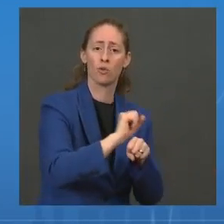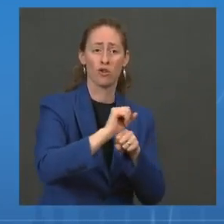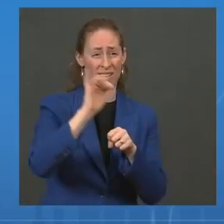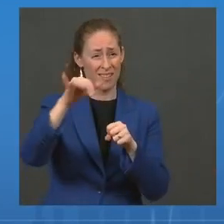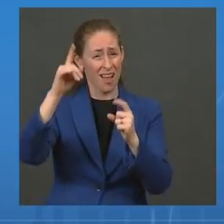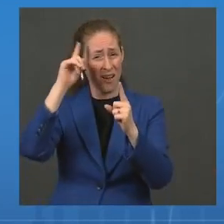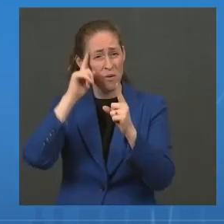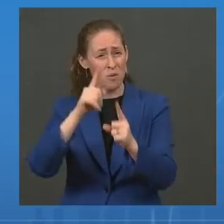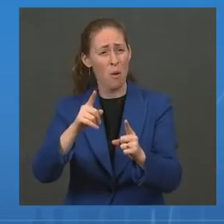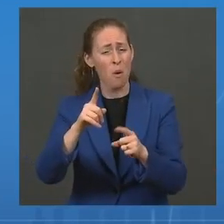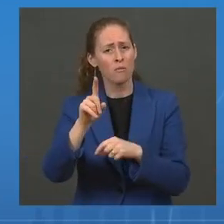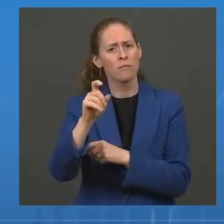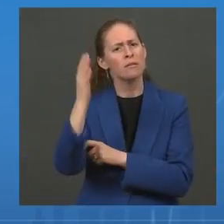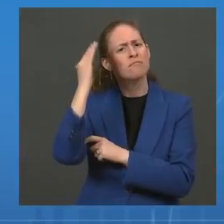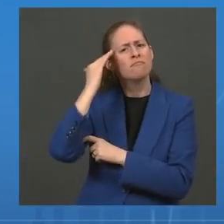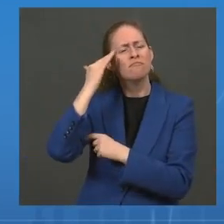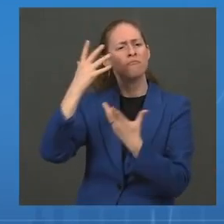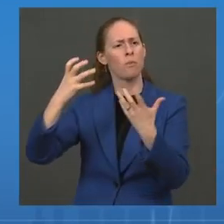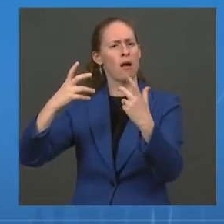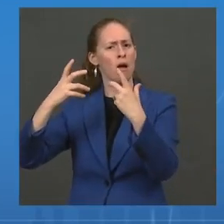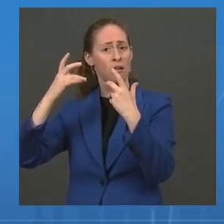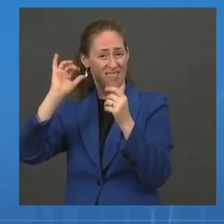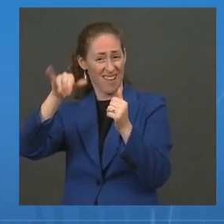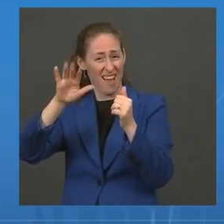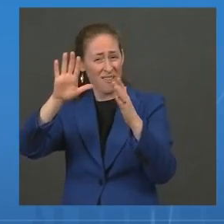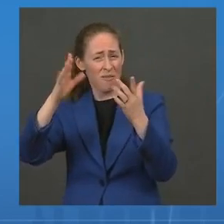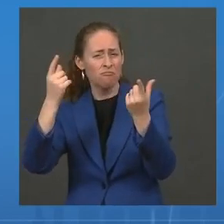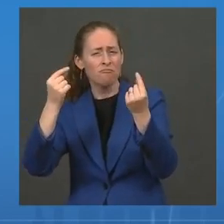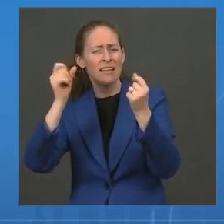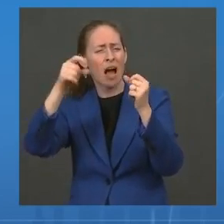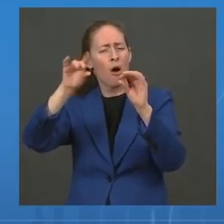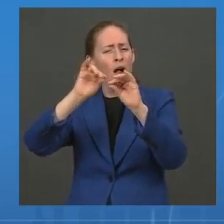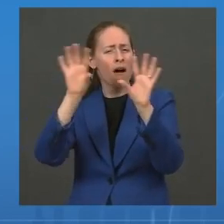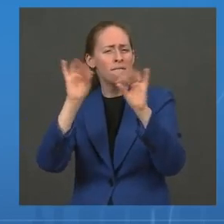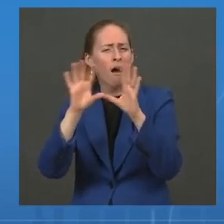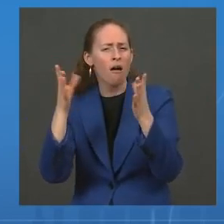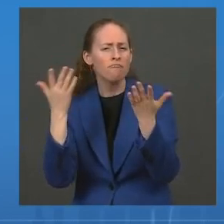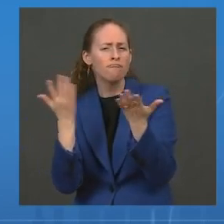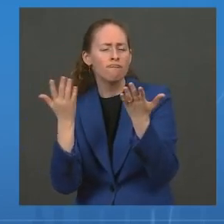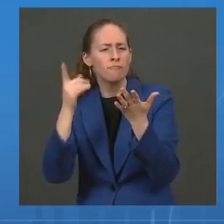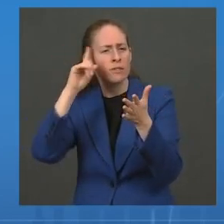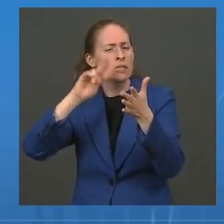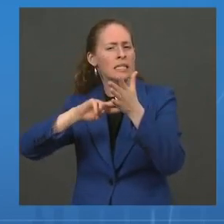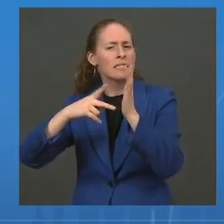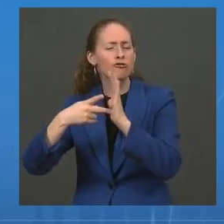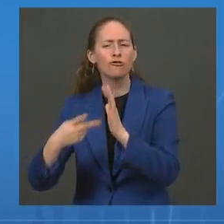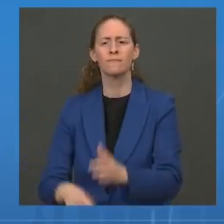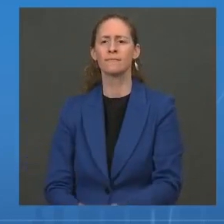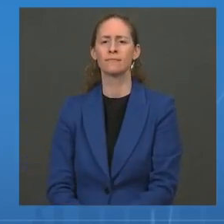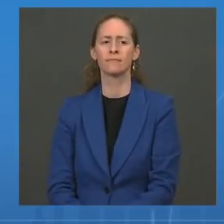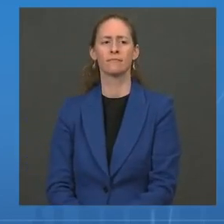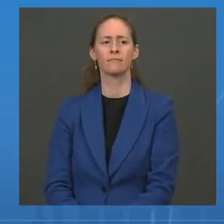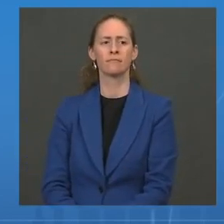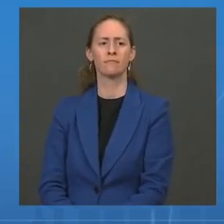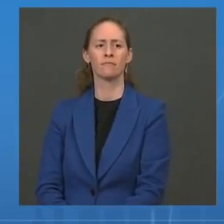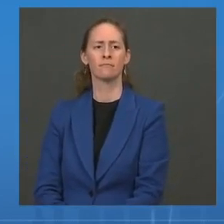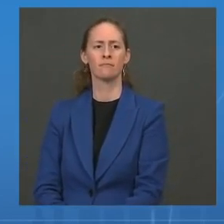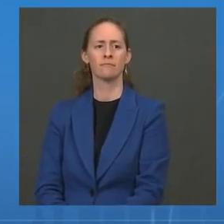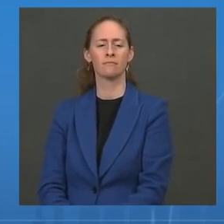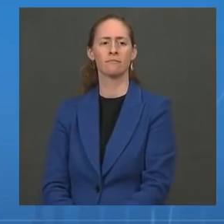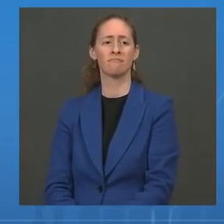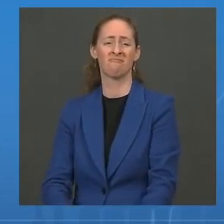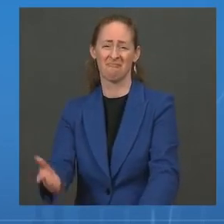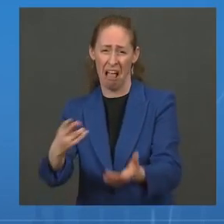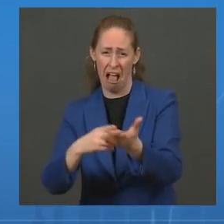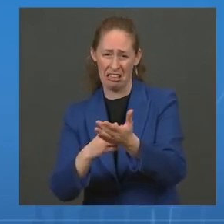protection against infection? But that protection took a bit of a hit from the delta wave. Thanks. Dr. Well, I think it's all of the above. And